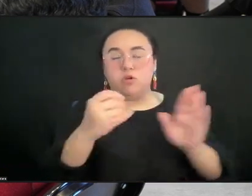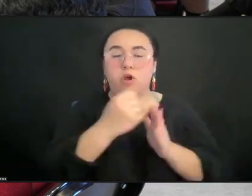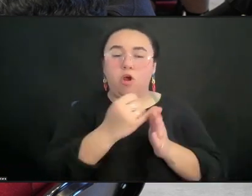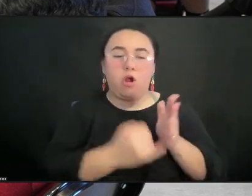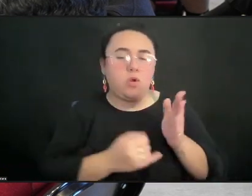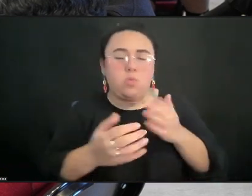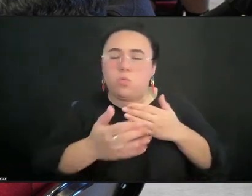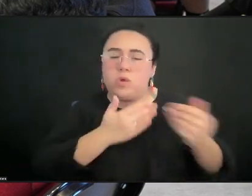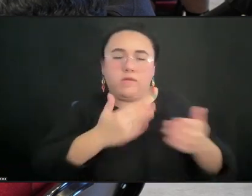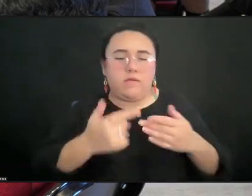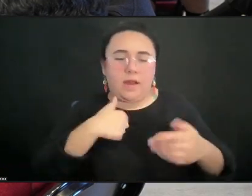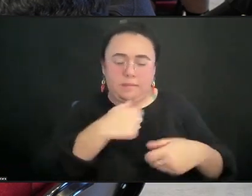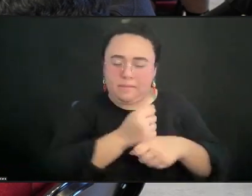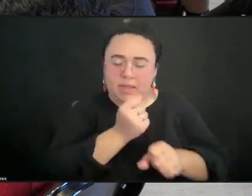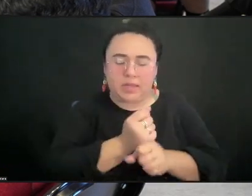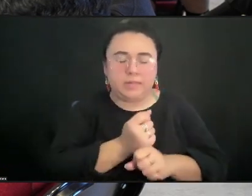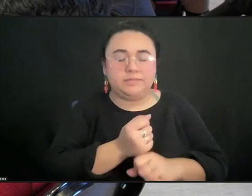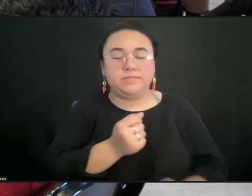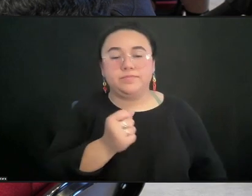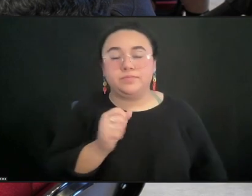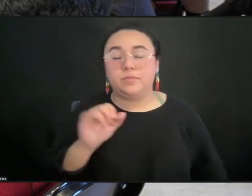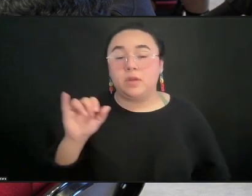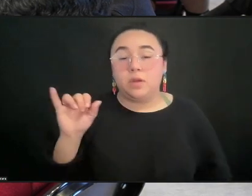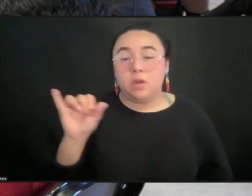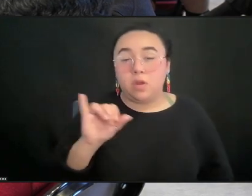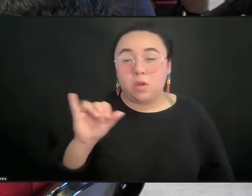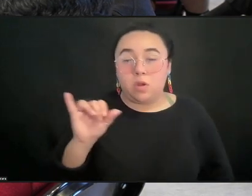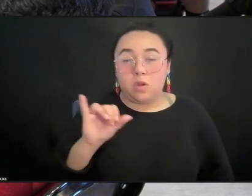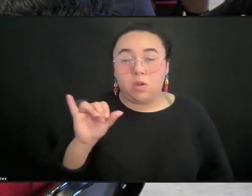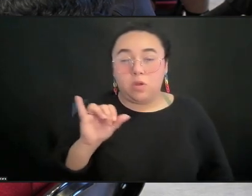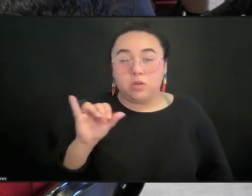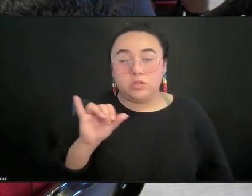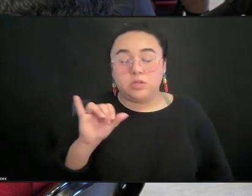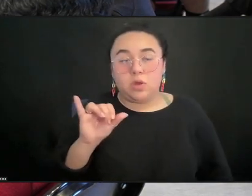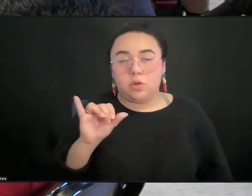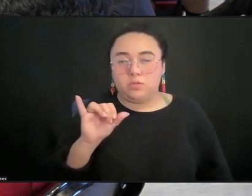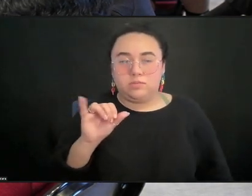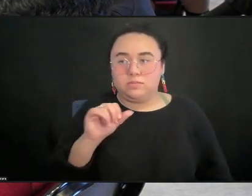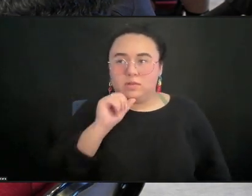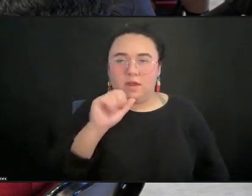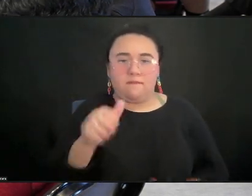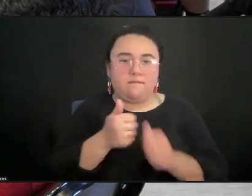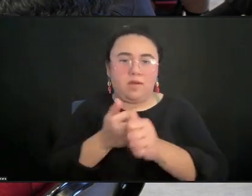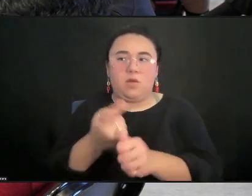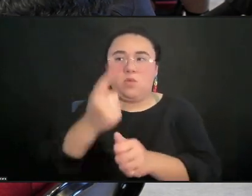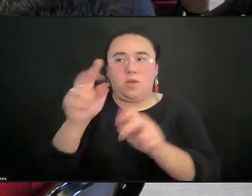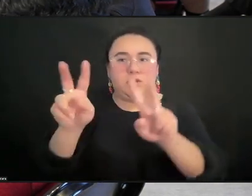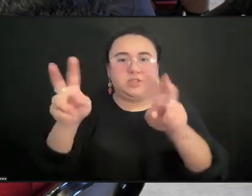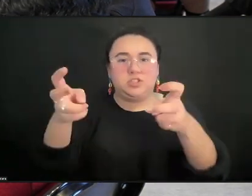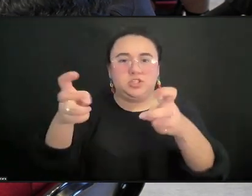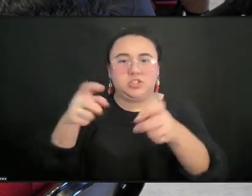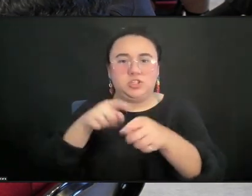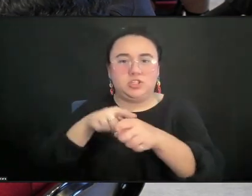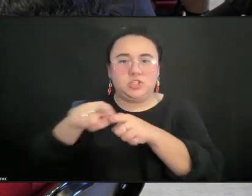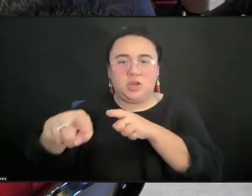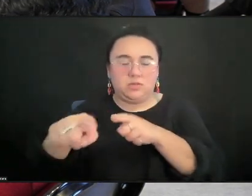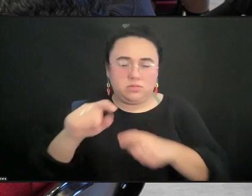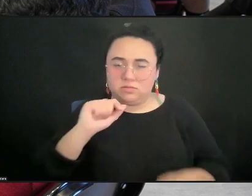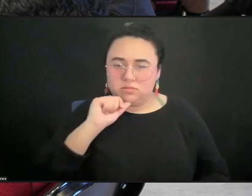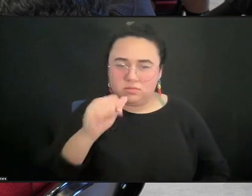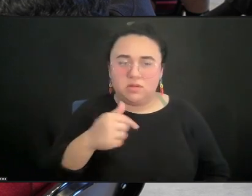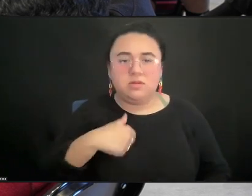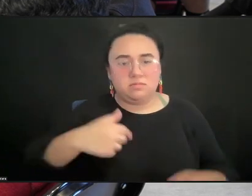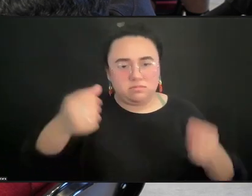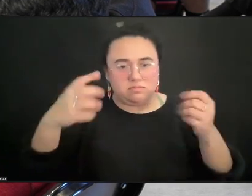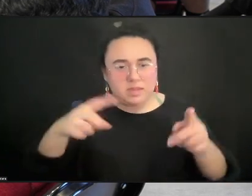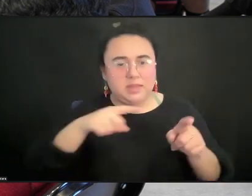and also things that weren't inside of one genre, I found that even when I was able to articulate